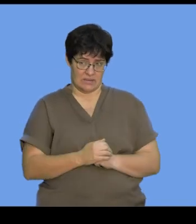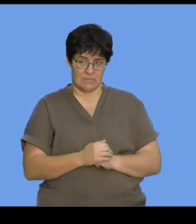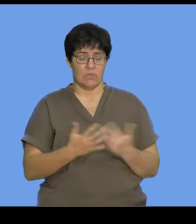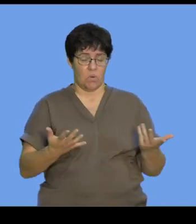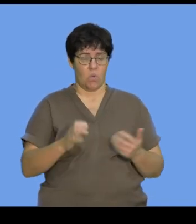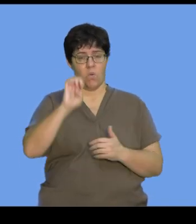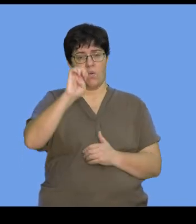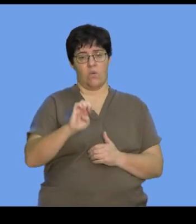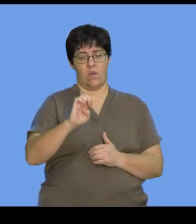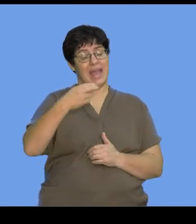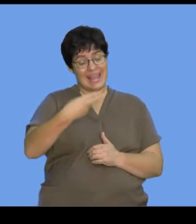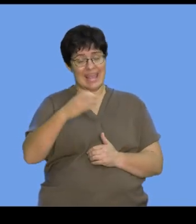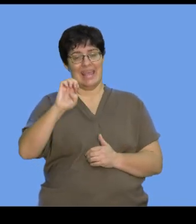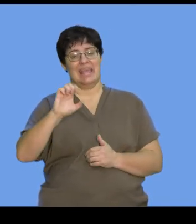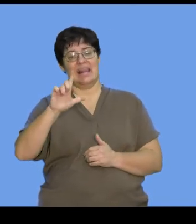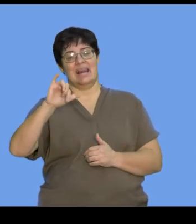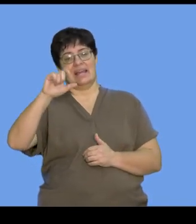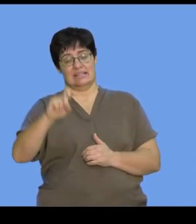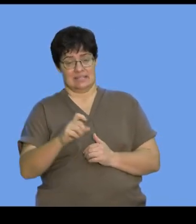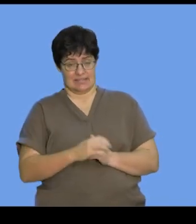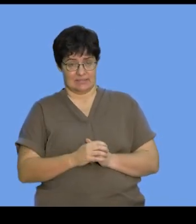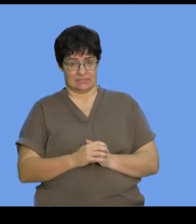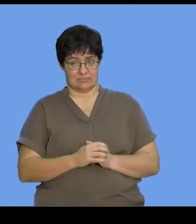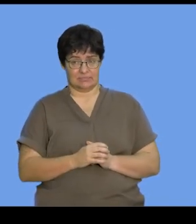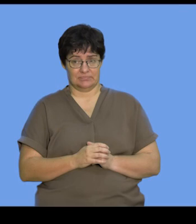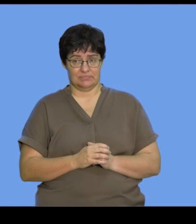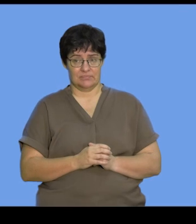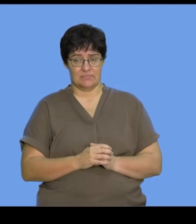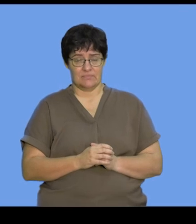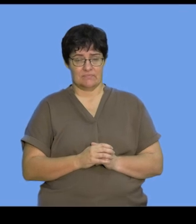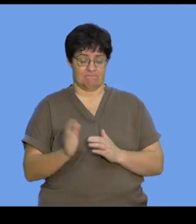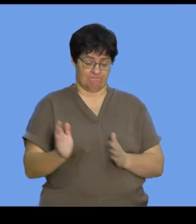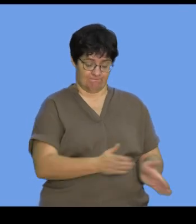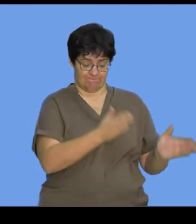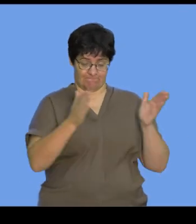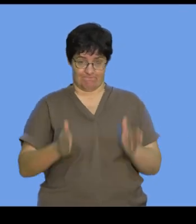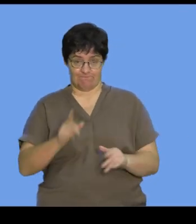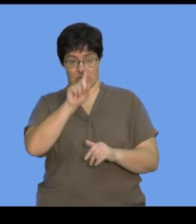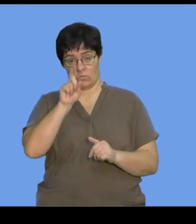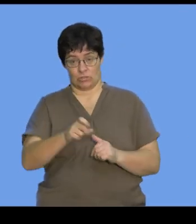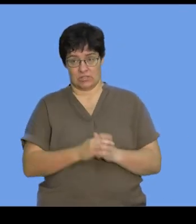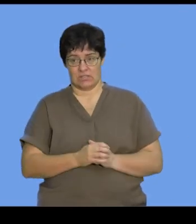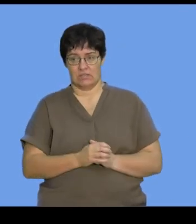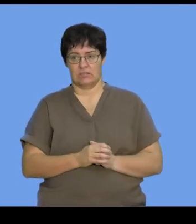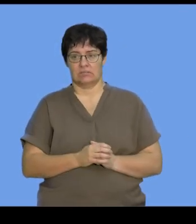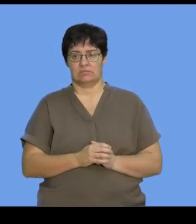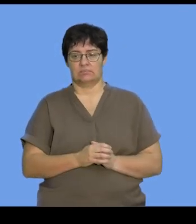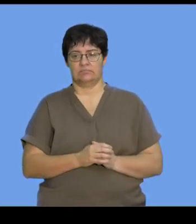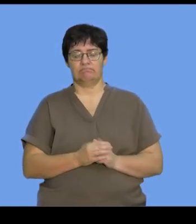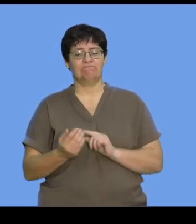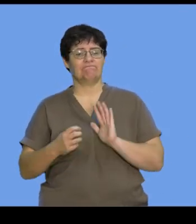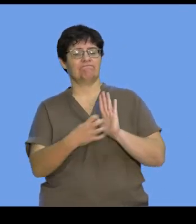helix. So, it's helical. It forms a helix. Let's move on to the next question, folks. The figure